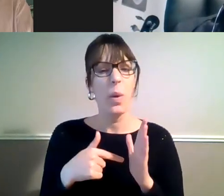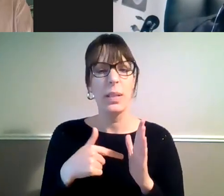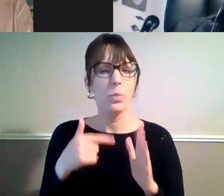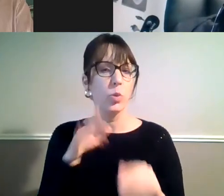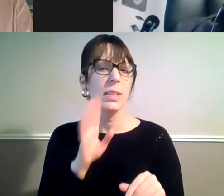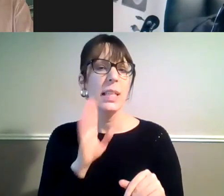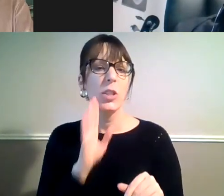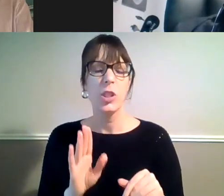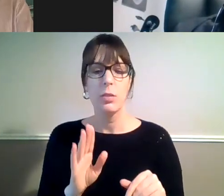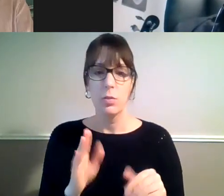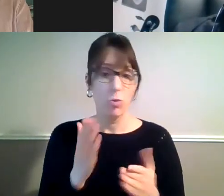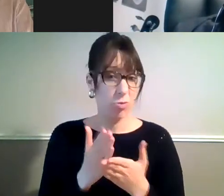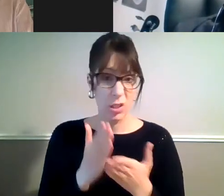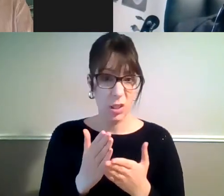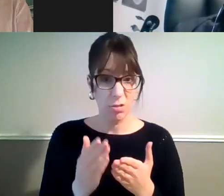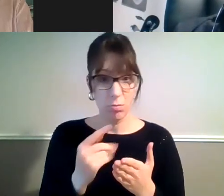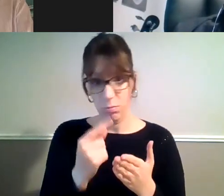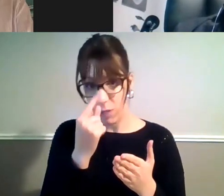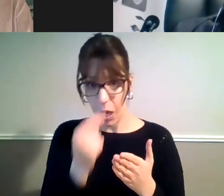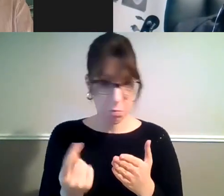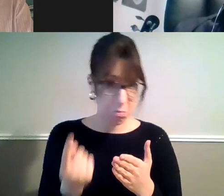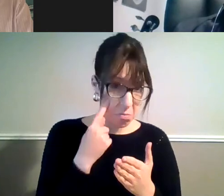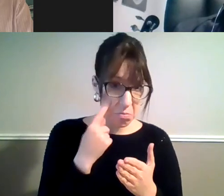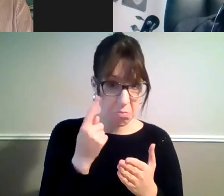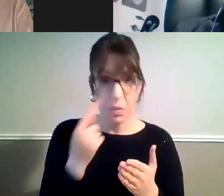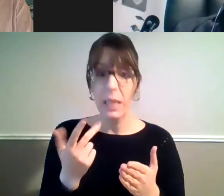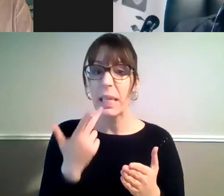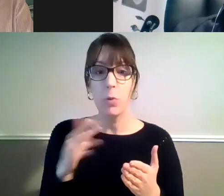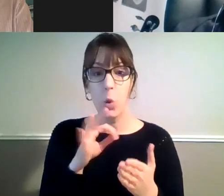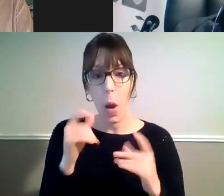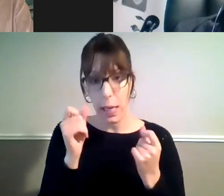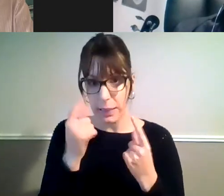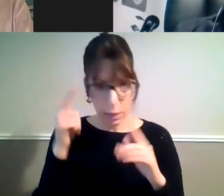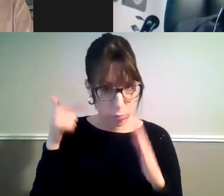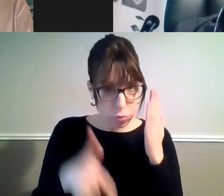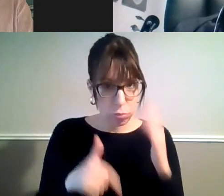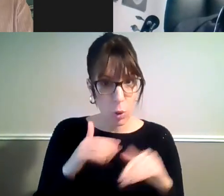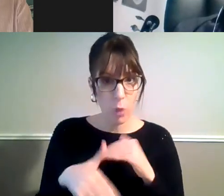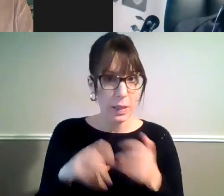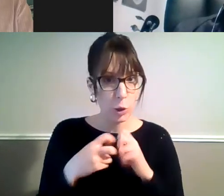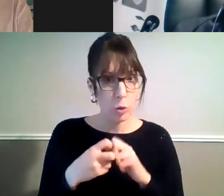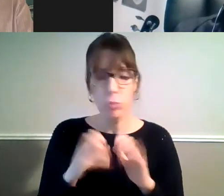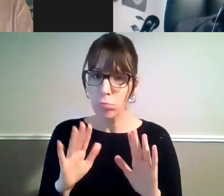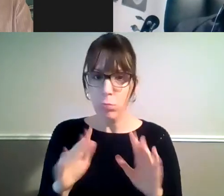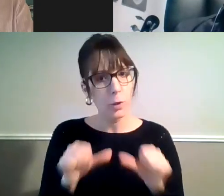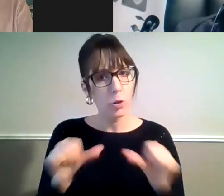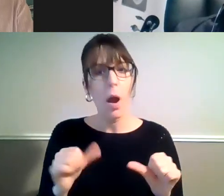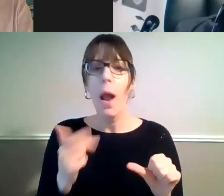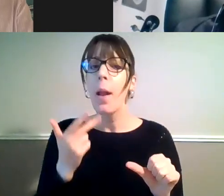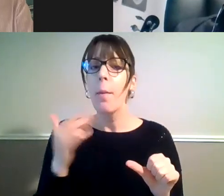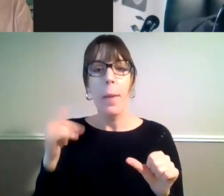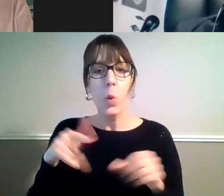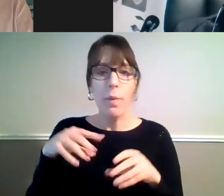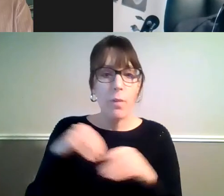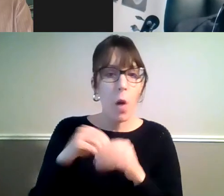even really have an in-depth understanding of these issues. And if you're involved with a local community group, say it's Lions, Rotary, if it's a disability